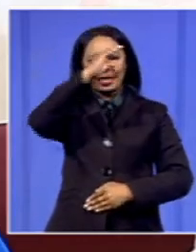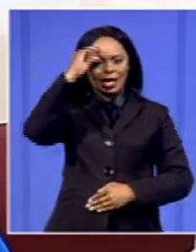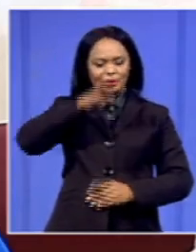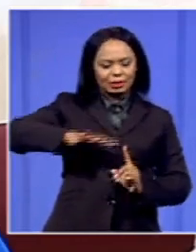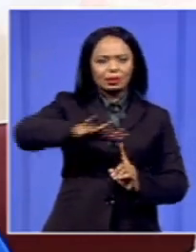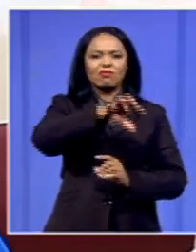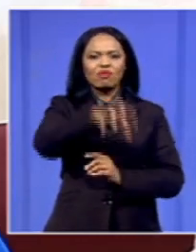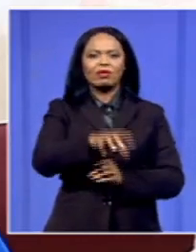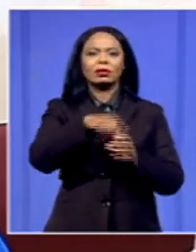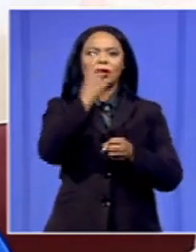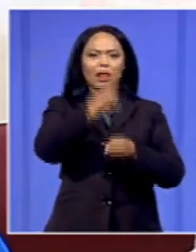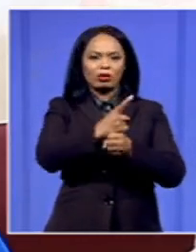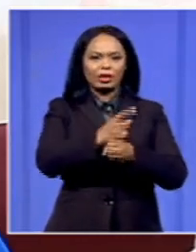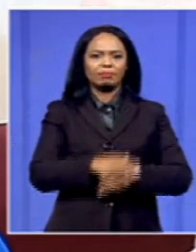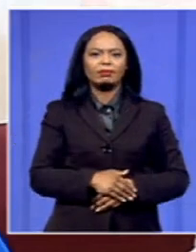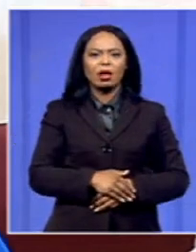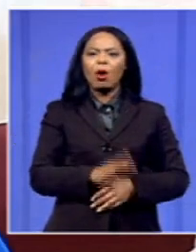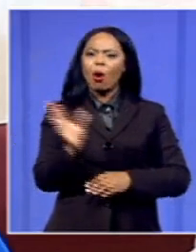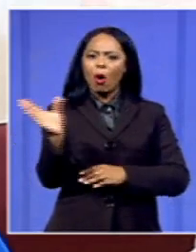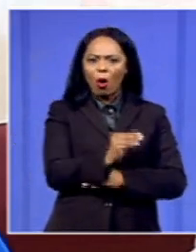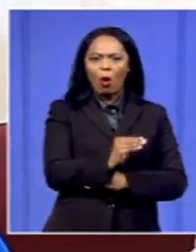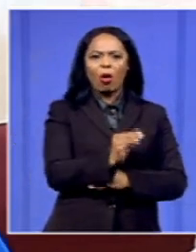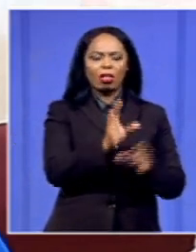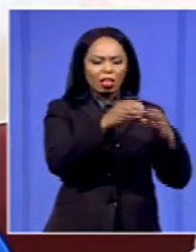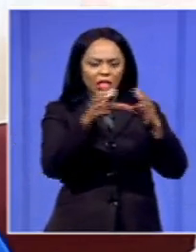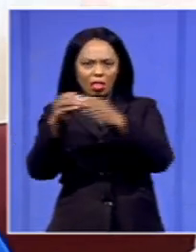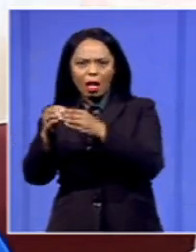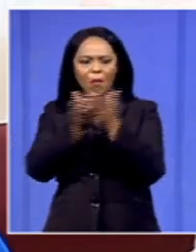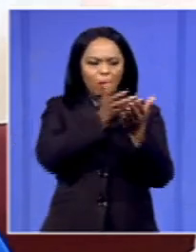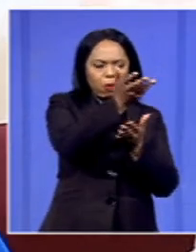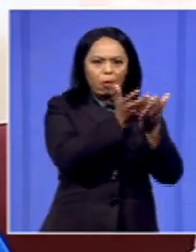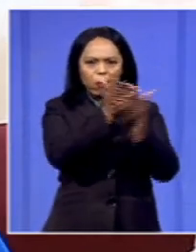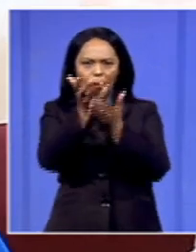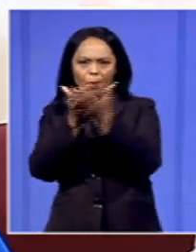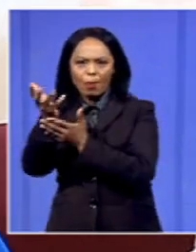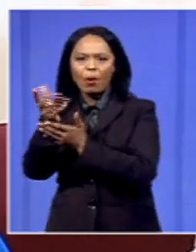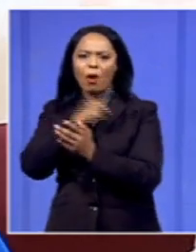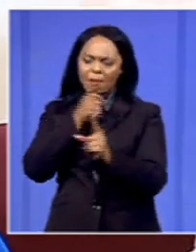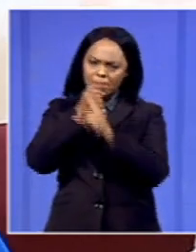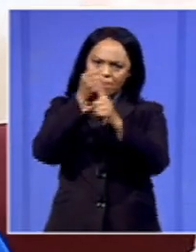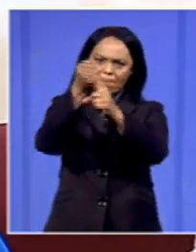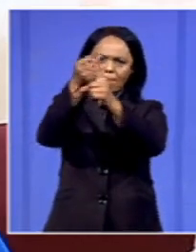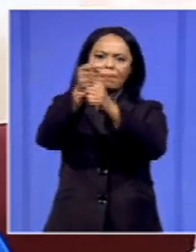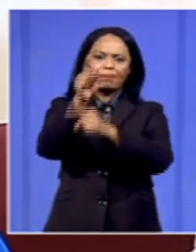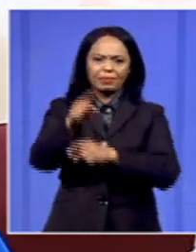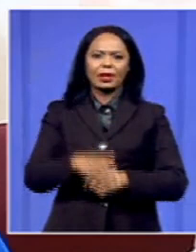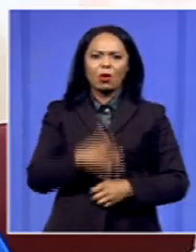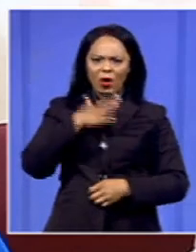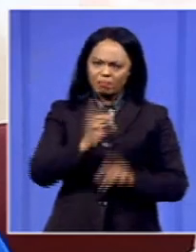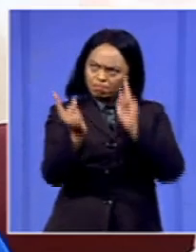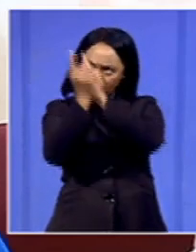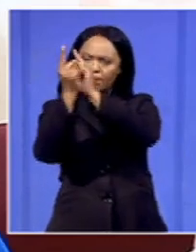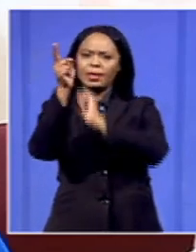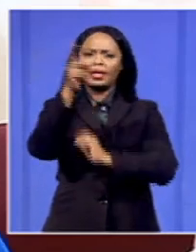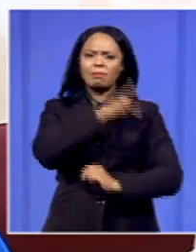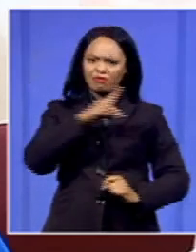Gauteng. So we will be engaging all those stakeholders to ensure that we take the fight to the doorstep of the Premier, we take the fight